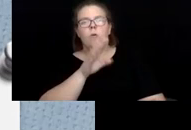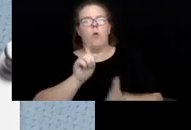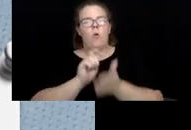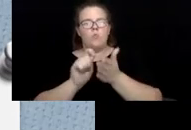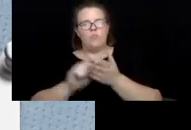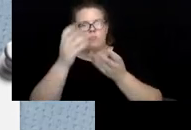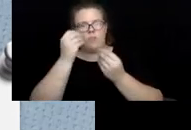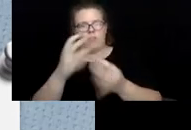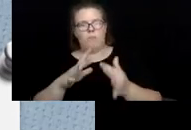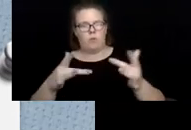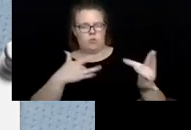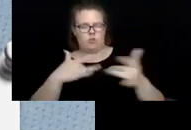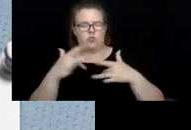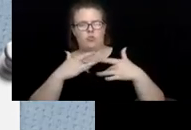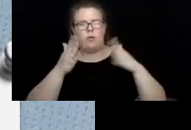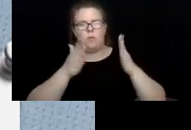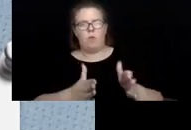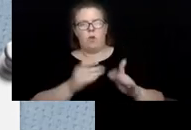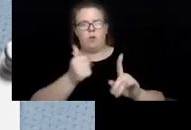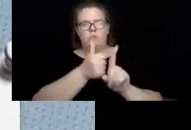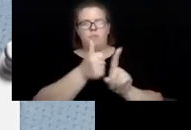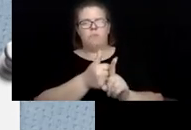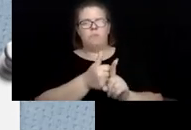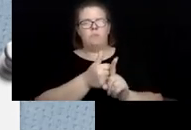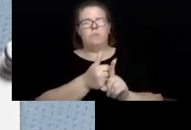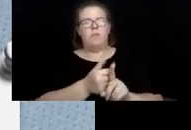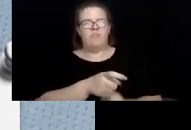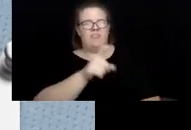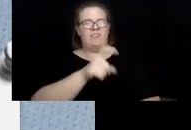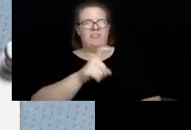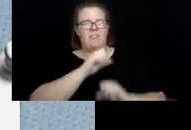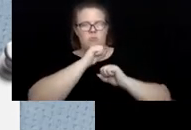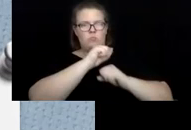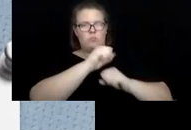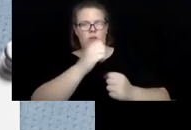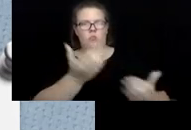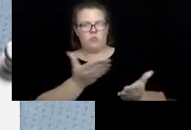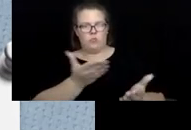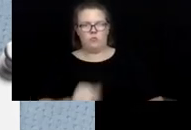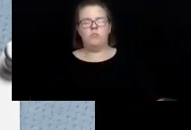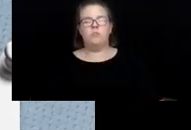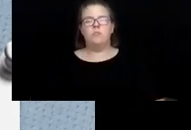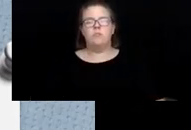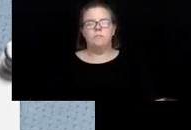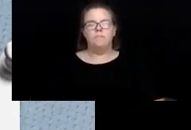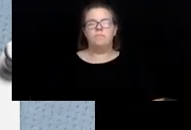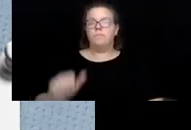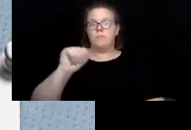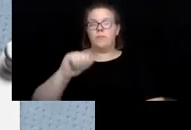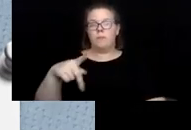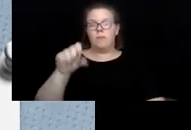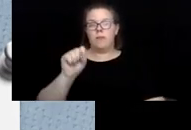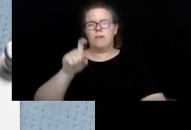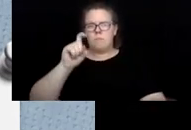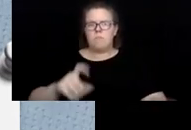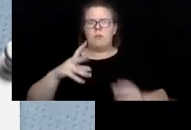concerning a person who is thought to be in need of protective services. APS must accept